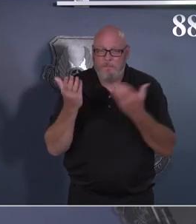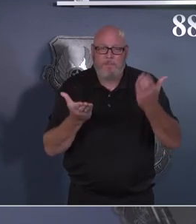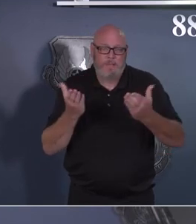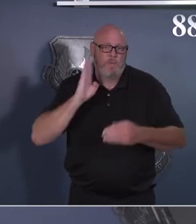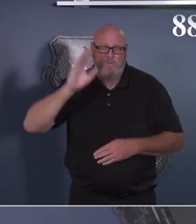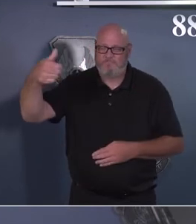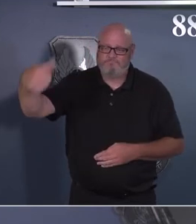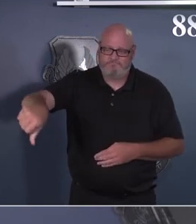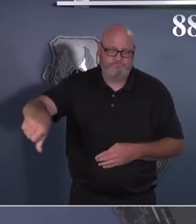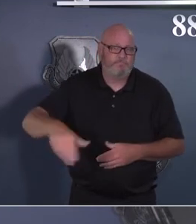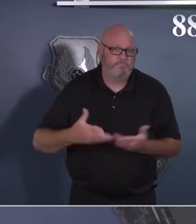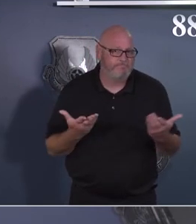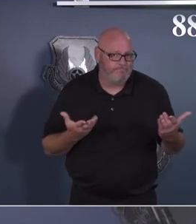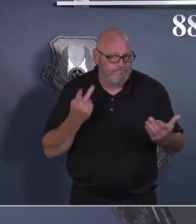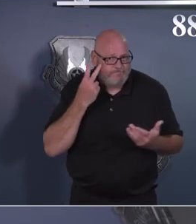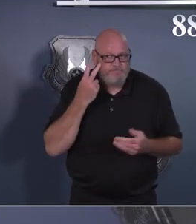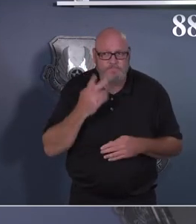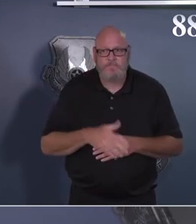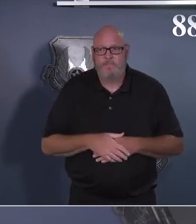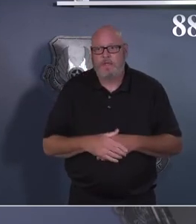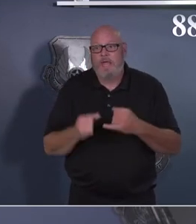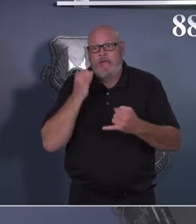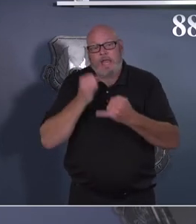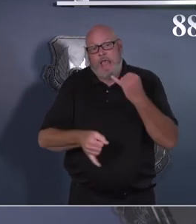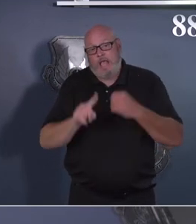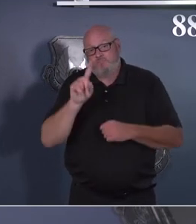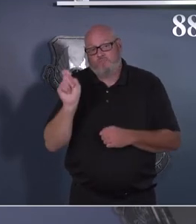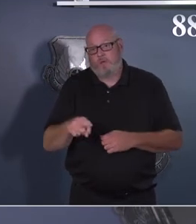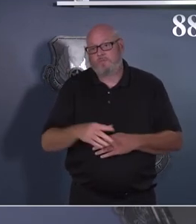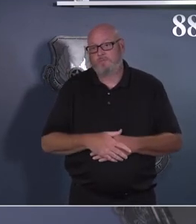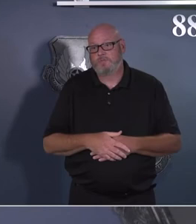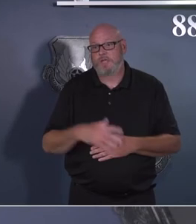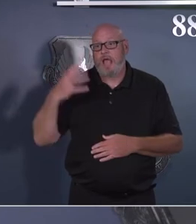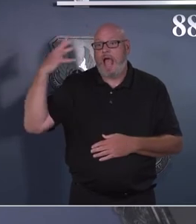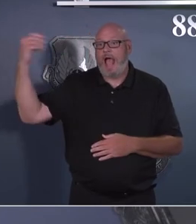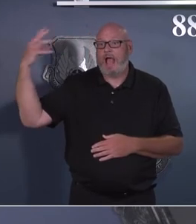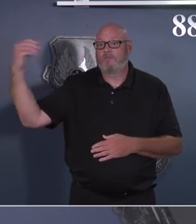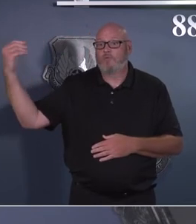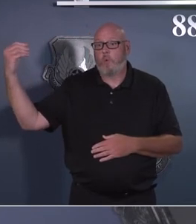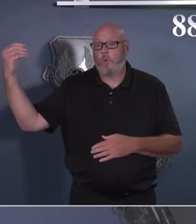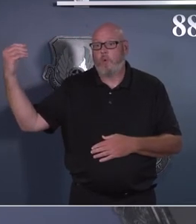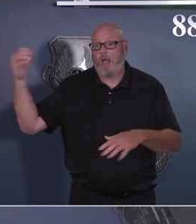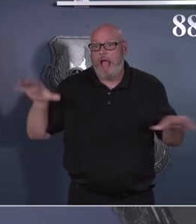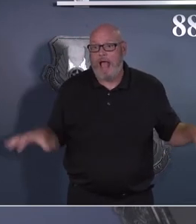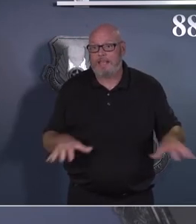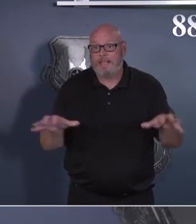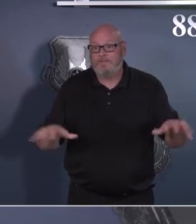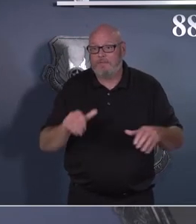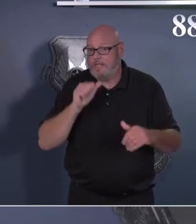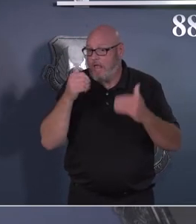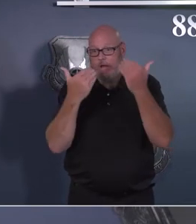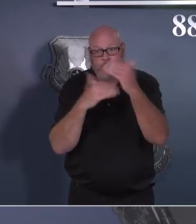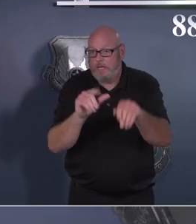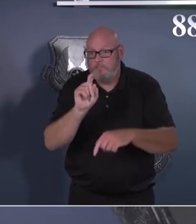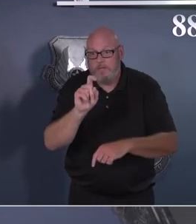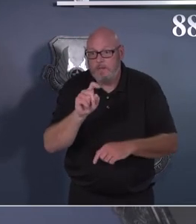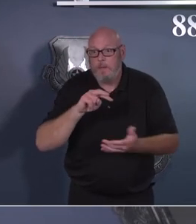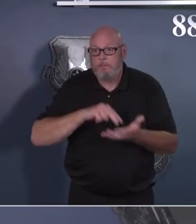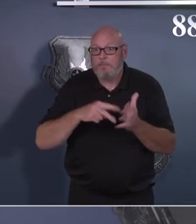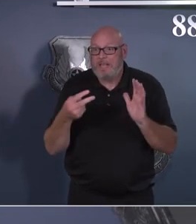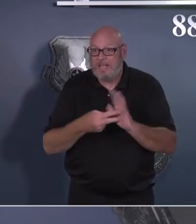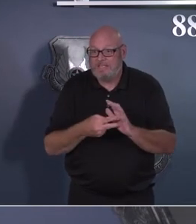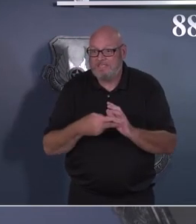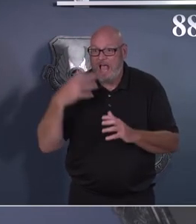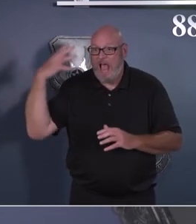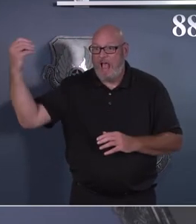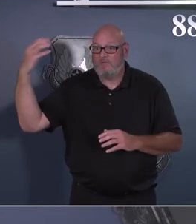If there is no restriction on outdoor gatherings as long as social distancing can be maintained, can we have less than six feet of distancing at